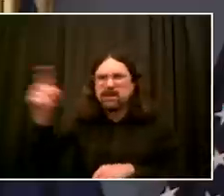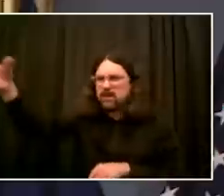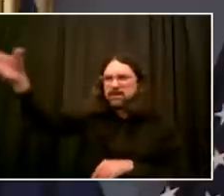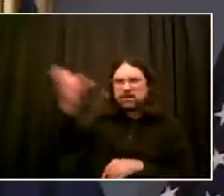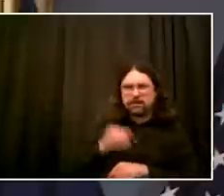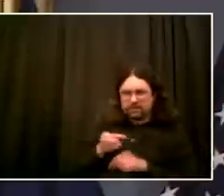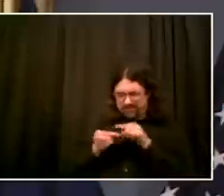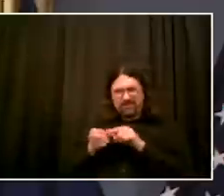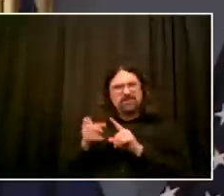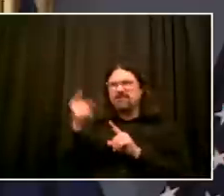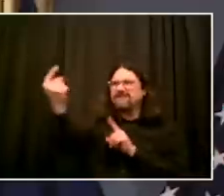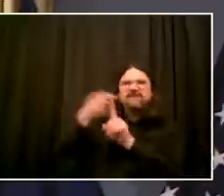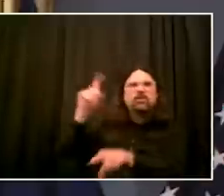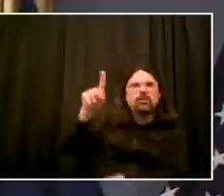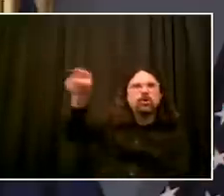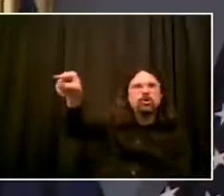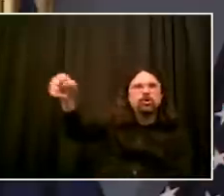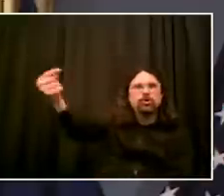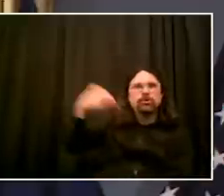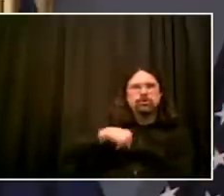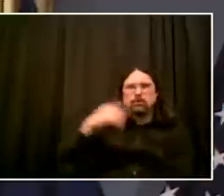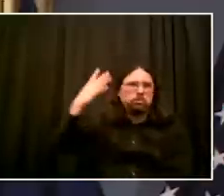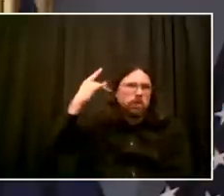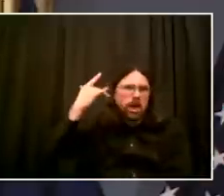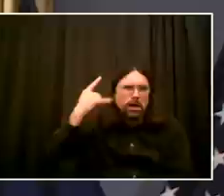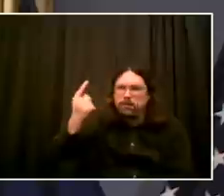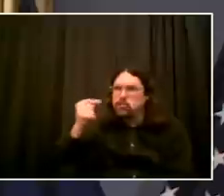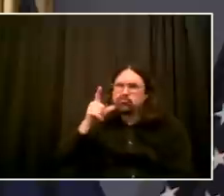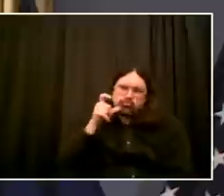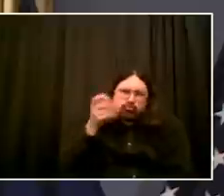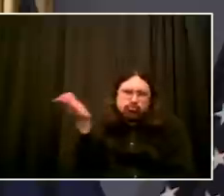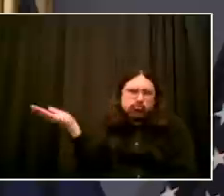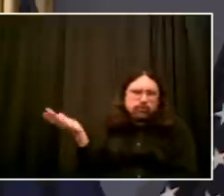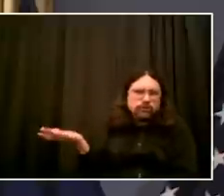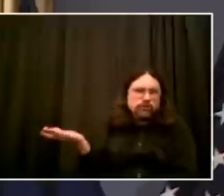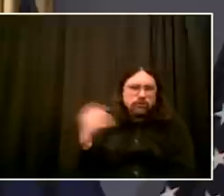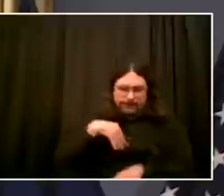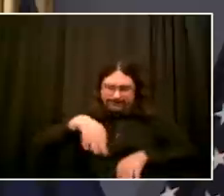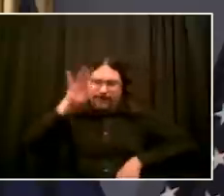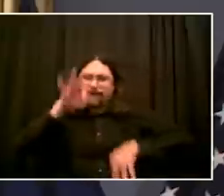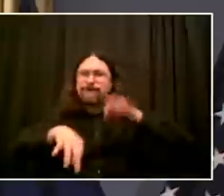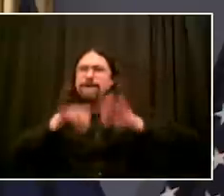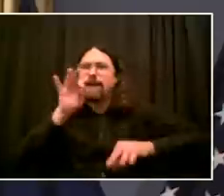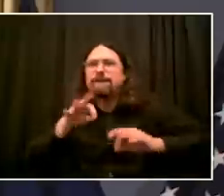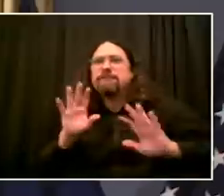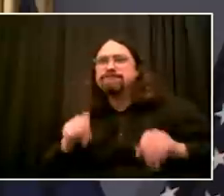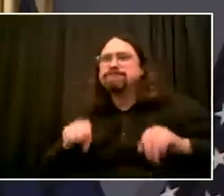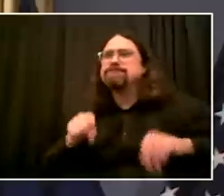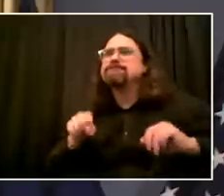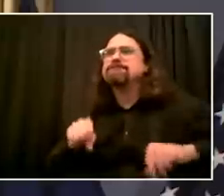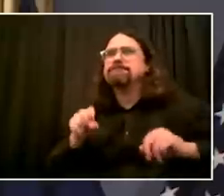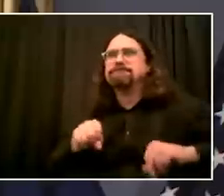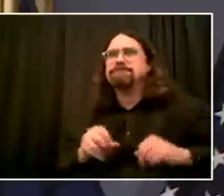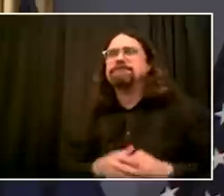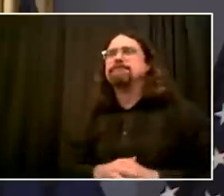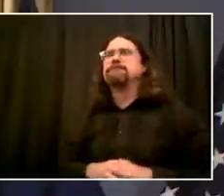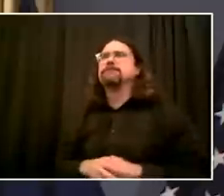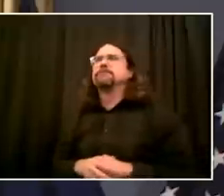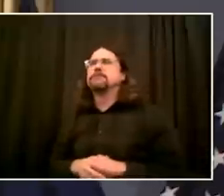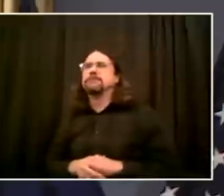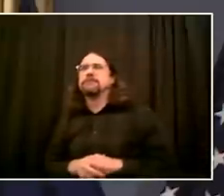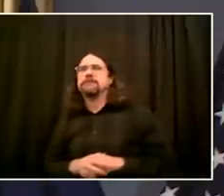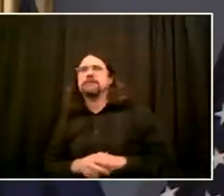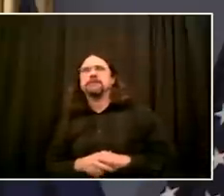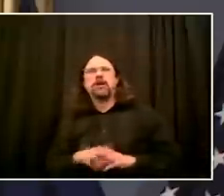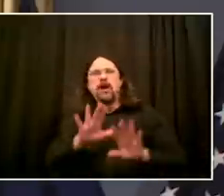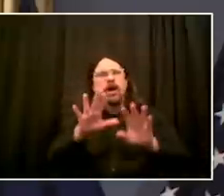night, but some were, unquestionably. And the most important part is not the location of their origin, but the plan that